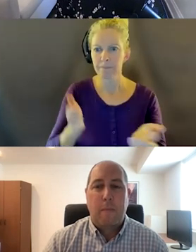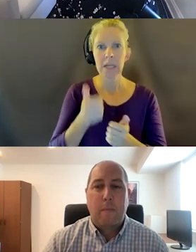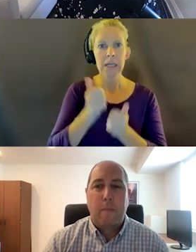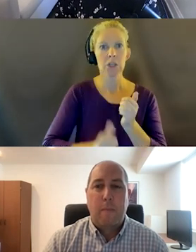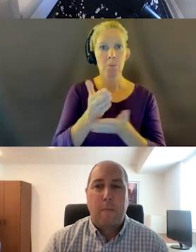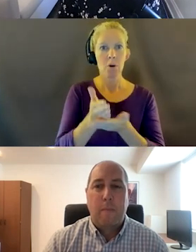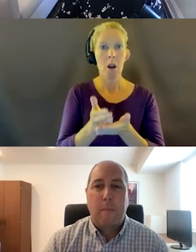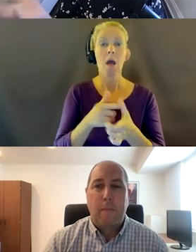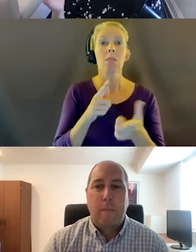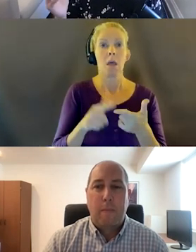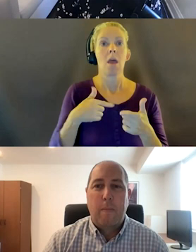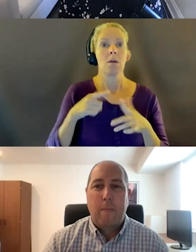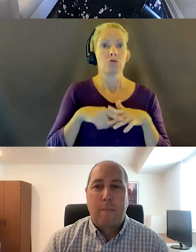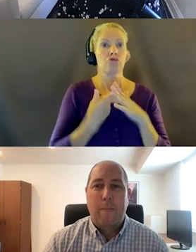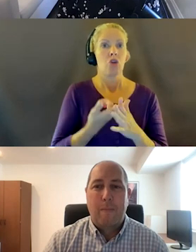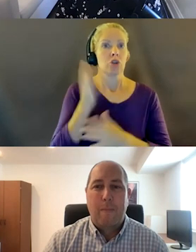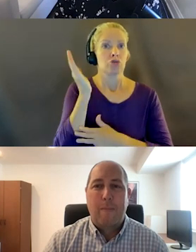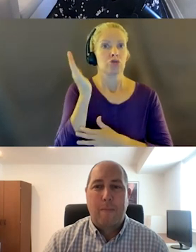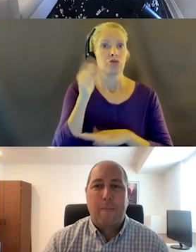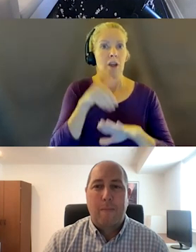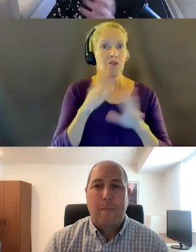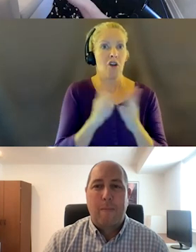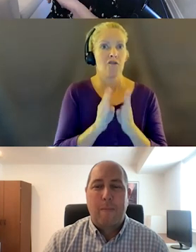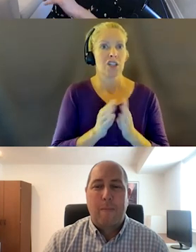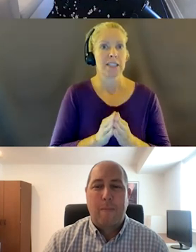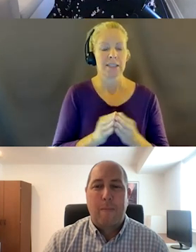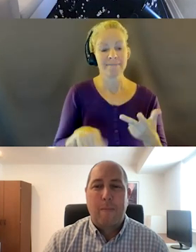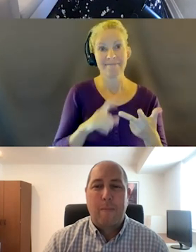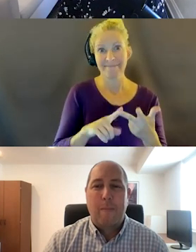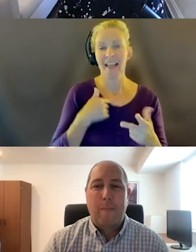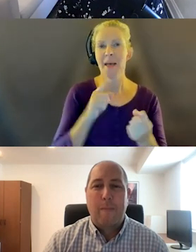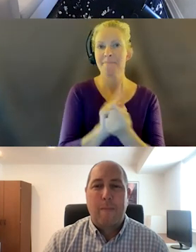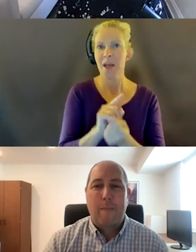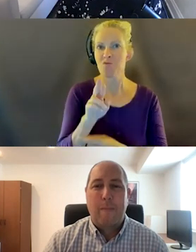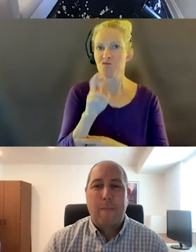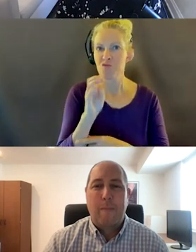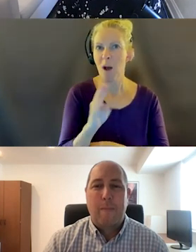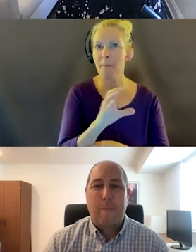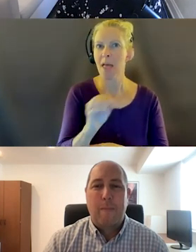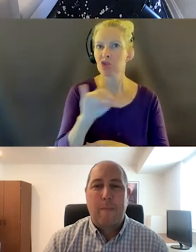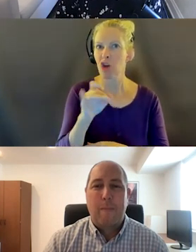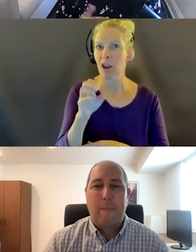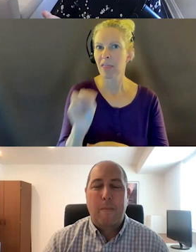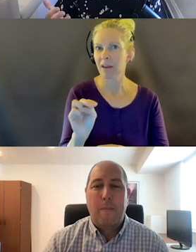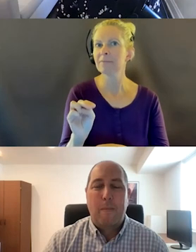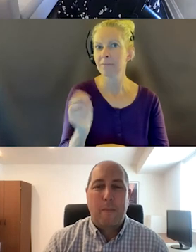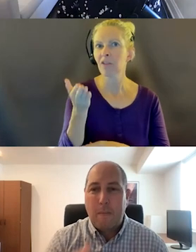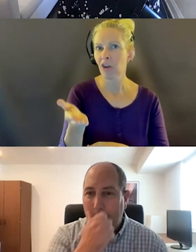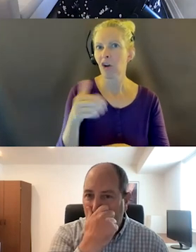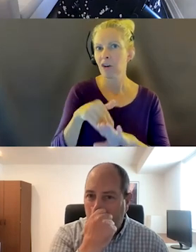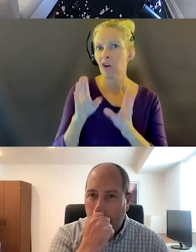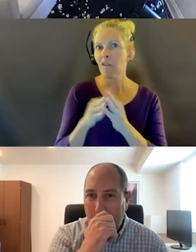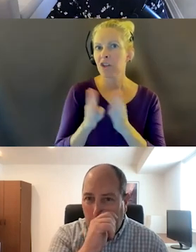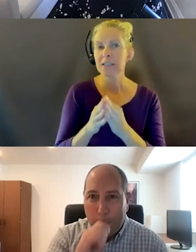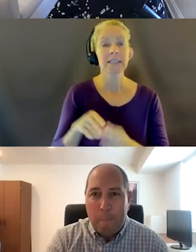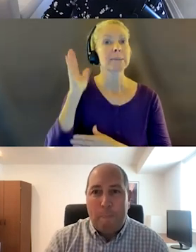to speak at conferences. That's actually where I met Rob. That's where I met Jonathan as well. And so, you know, speaking gives you a really